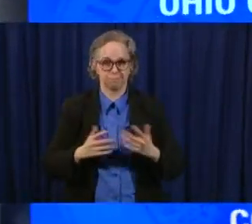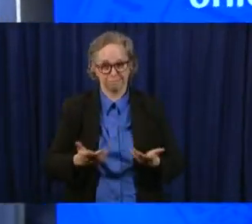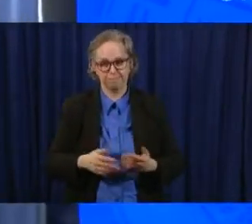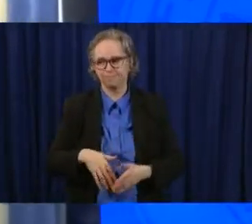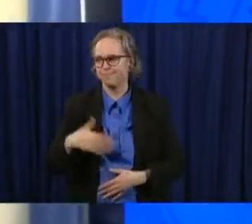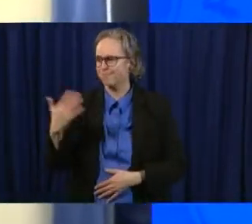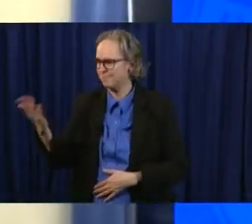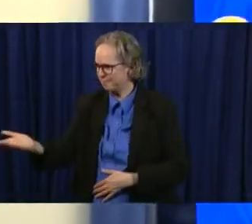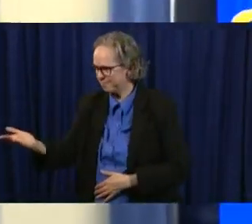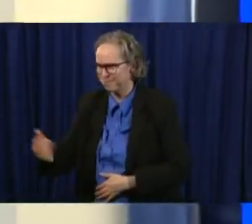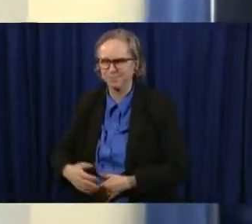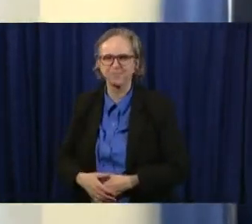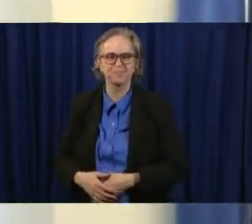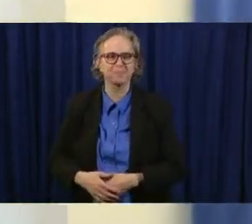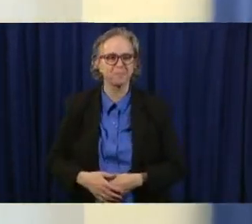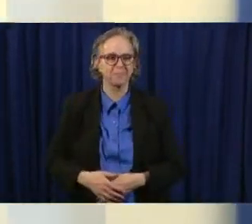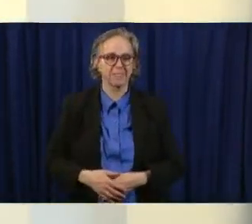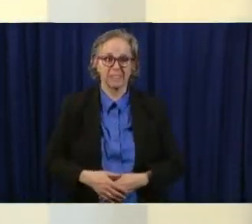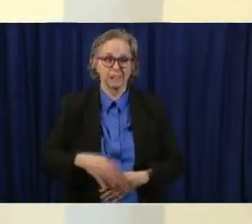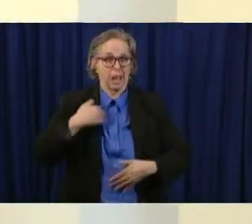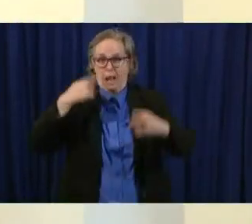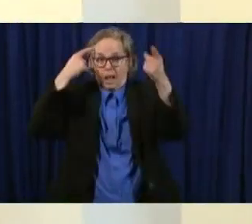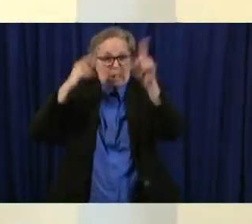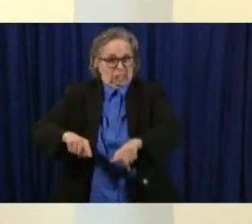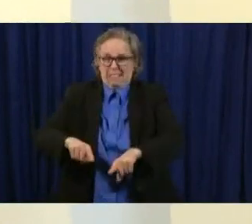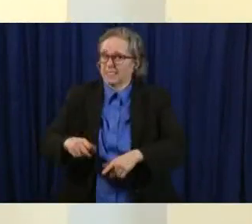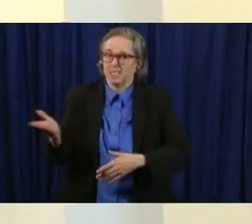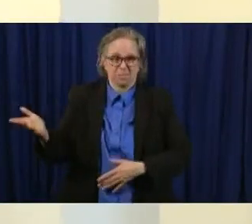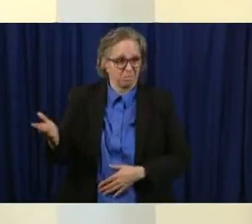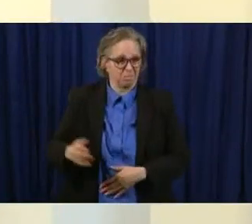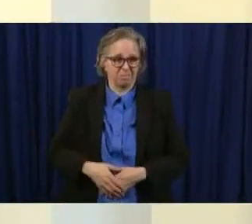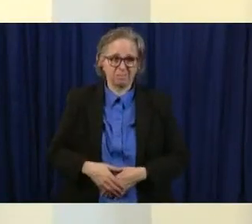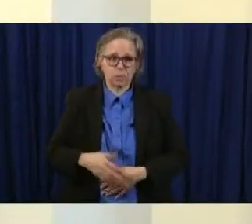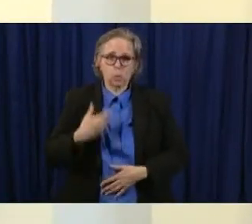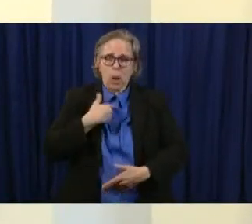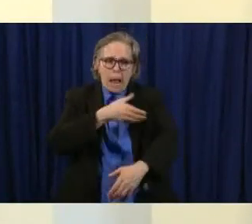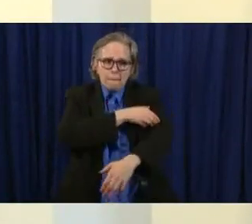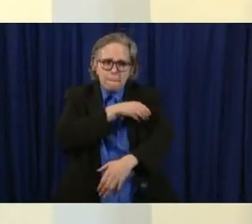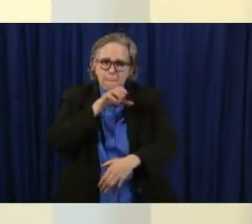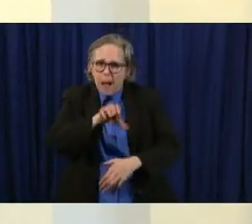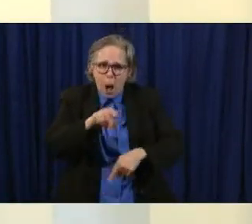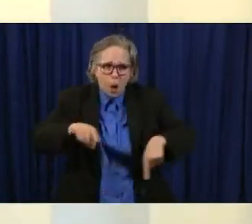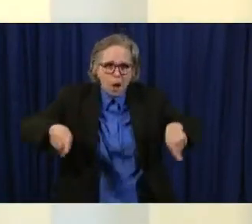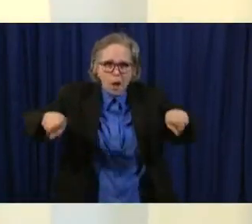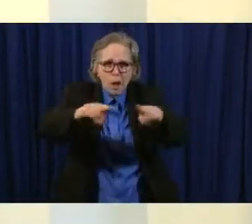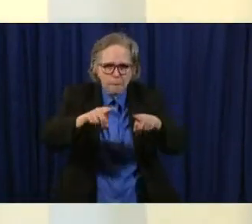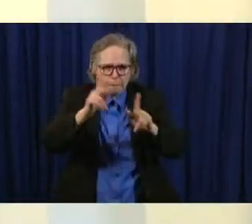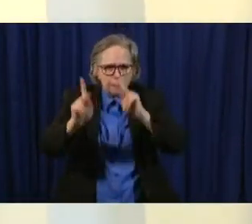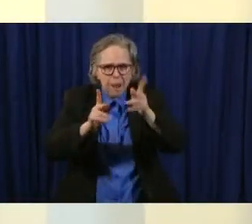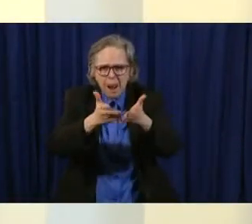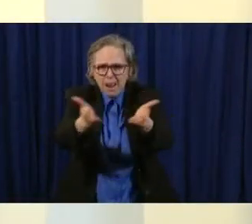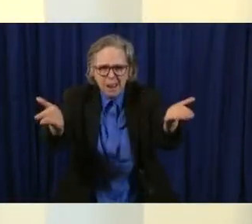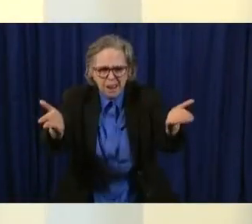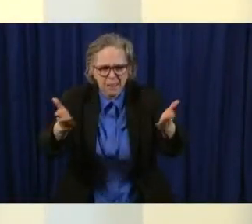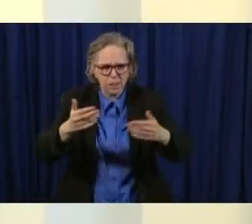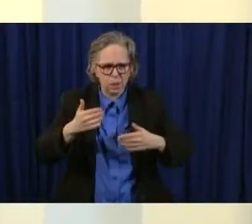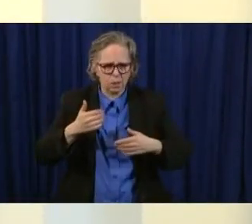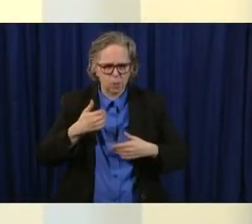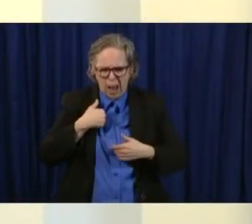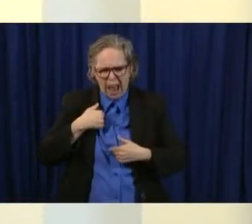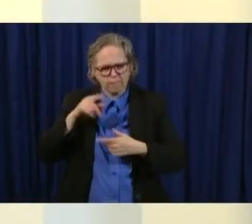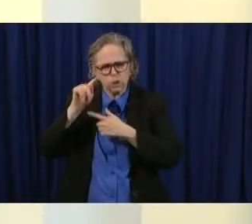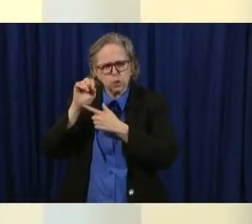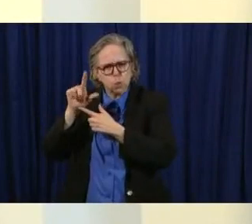agree with all of that i think um we want to empower you as an individual to have the tools you need and we're trying to help